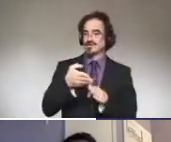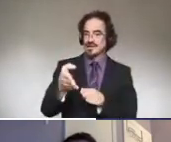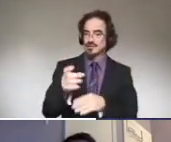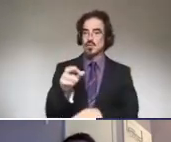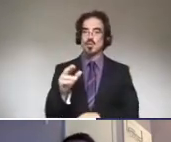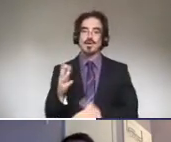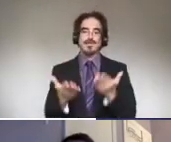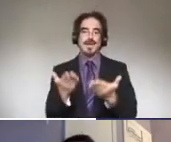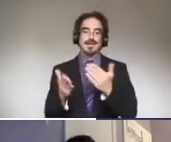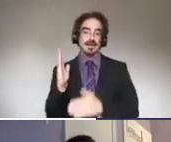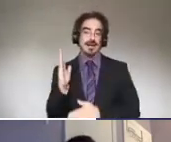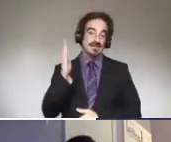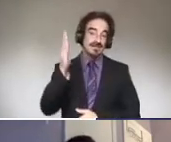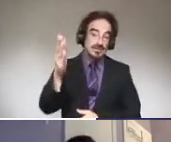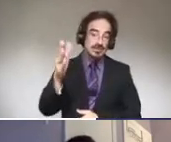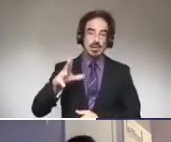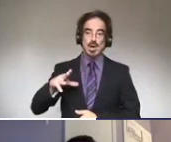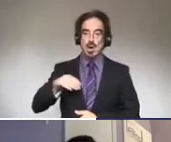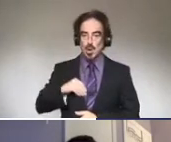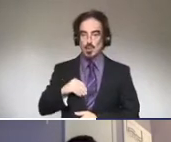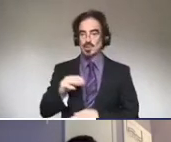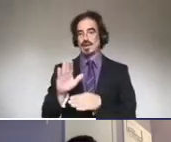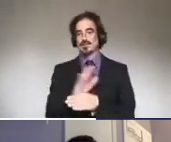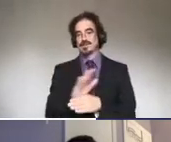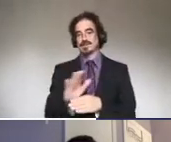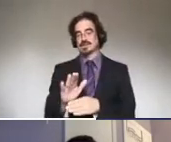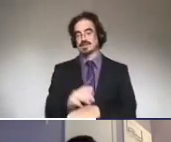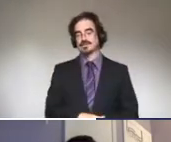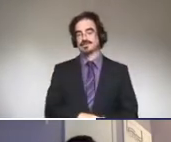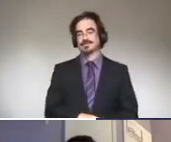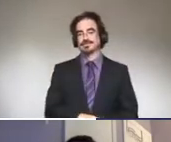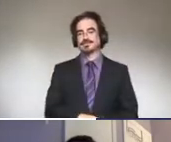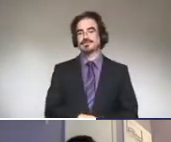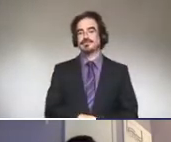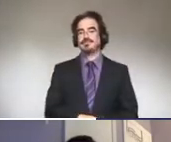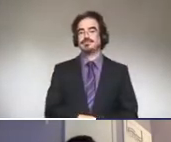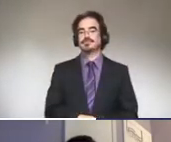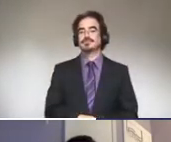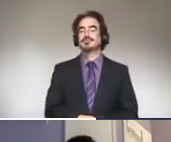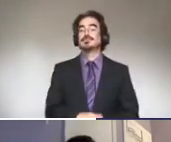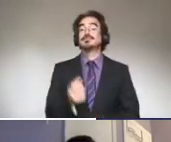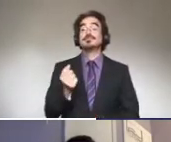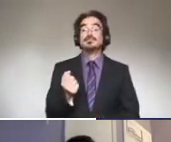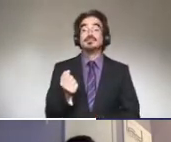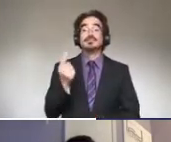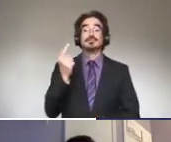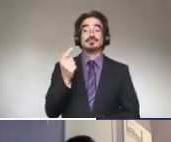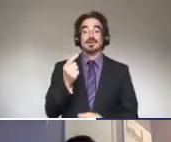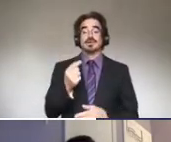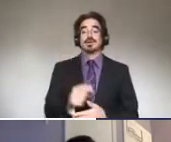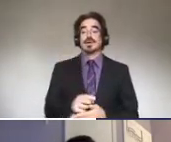own businesses. There is a discriminate discrimination going on